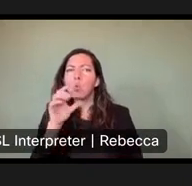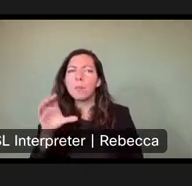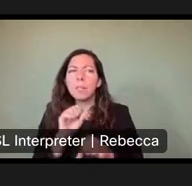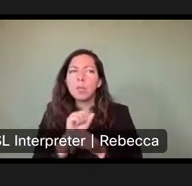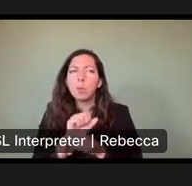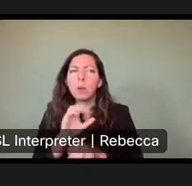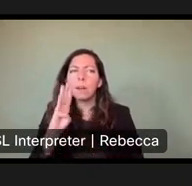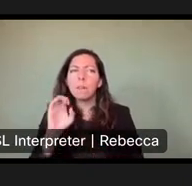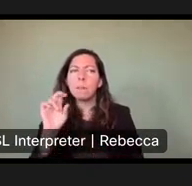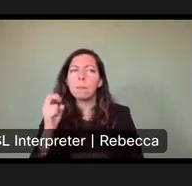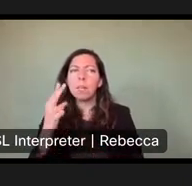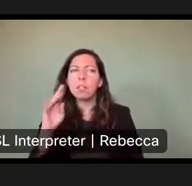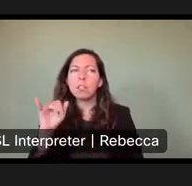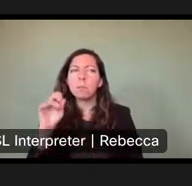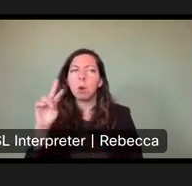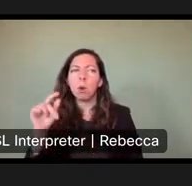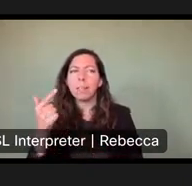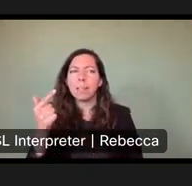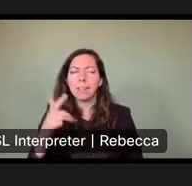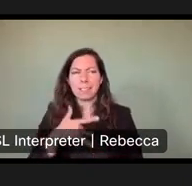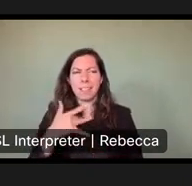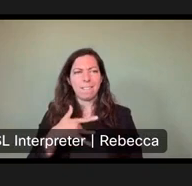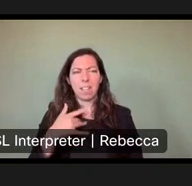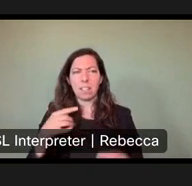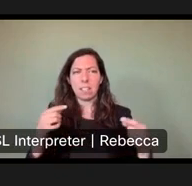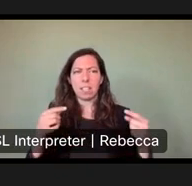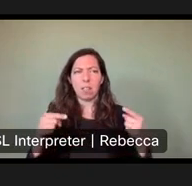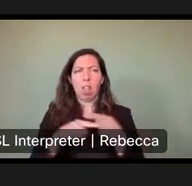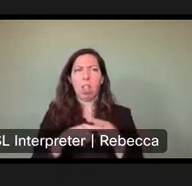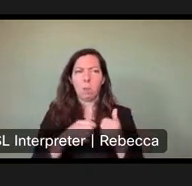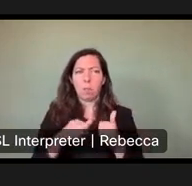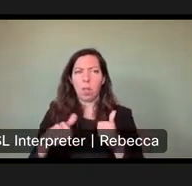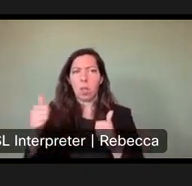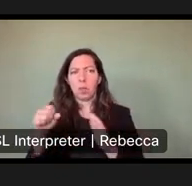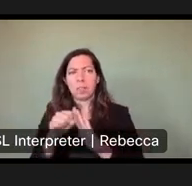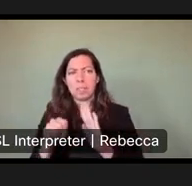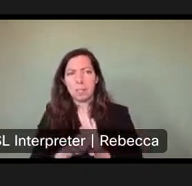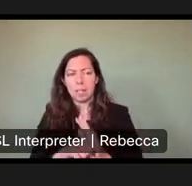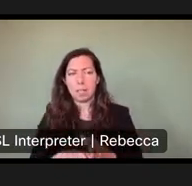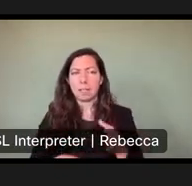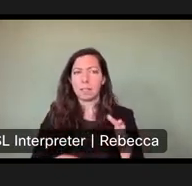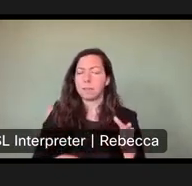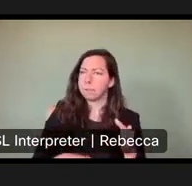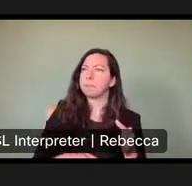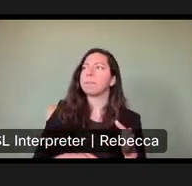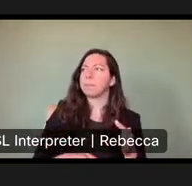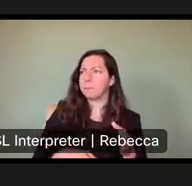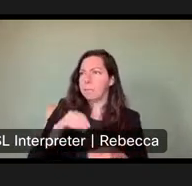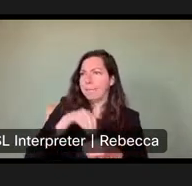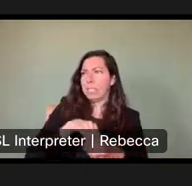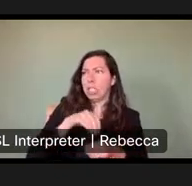proposal doesn't meet with neighboring states at all. Um, there again, this fee study was done internally.